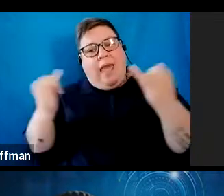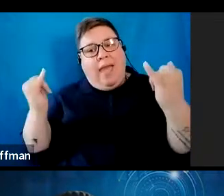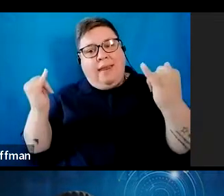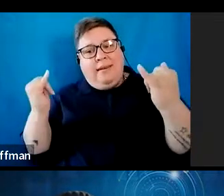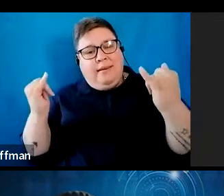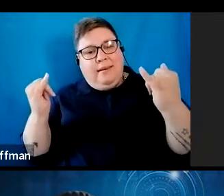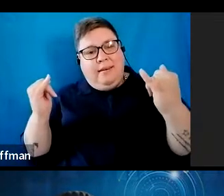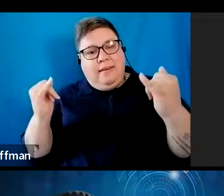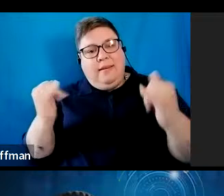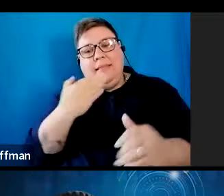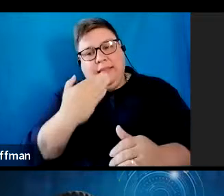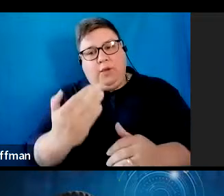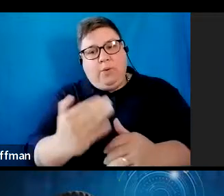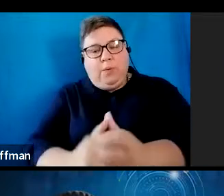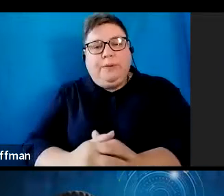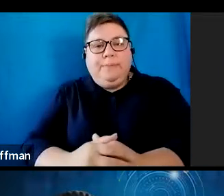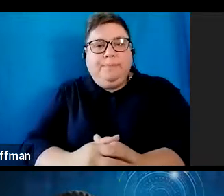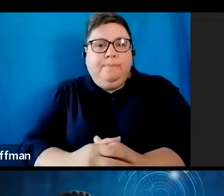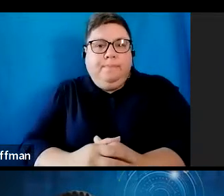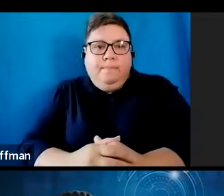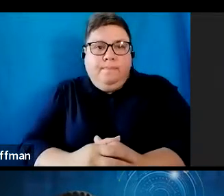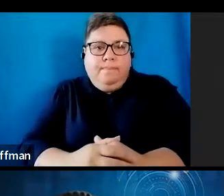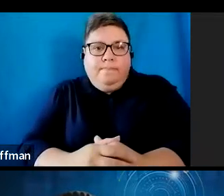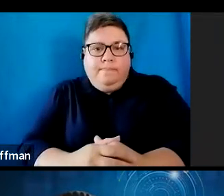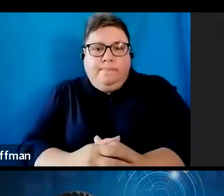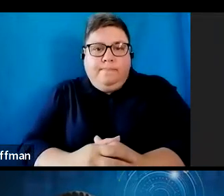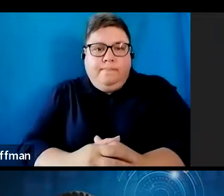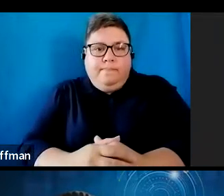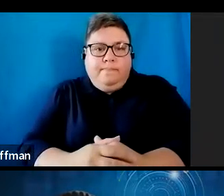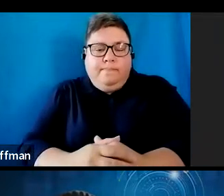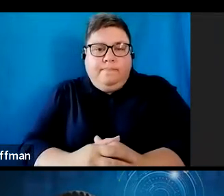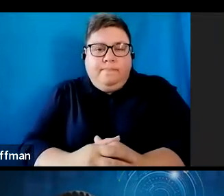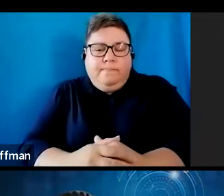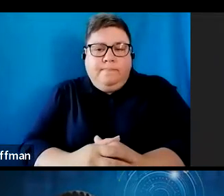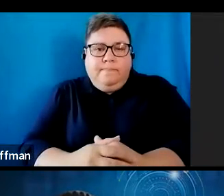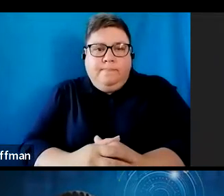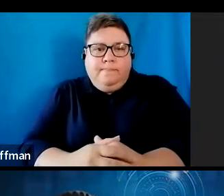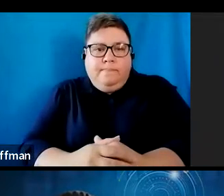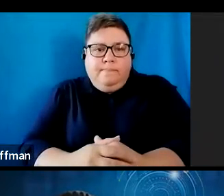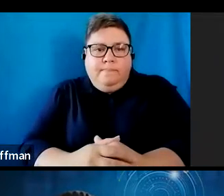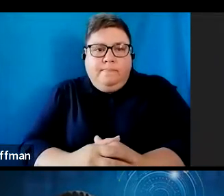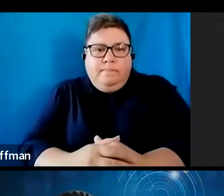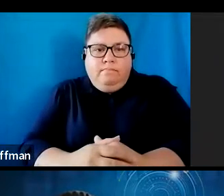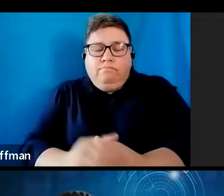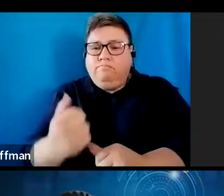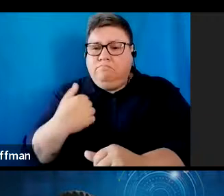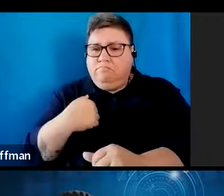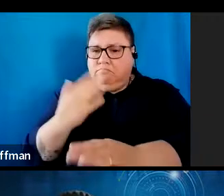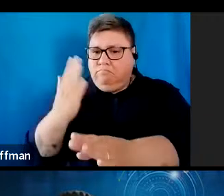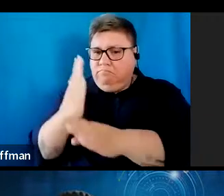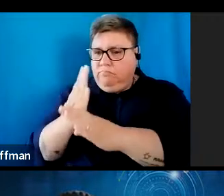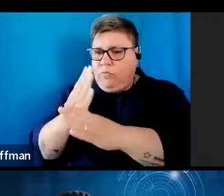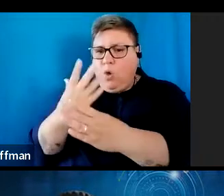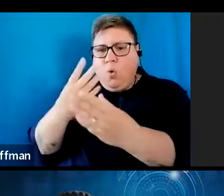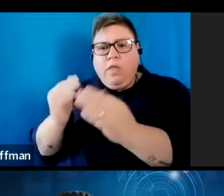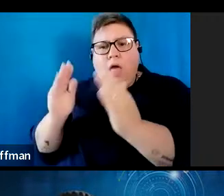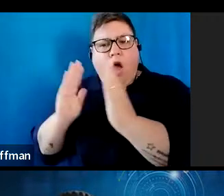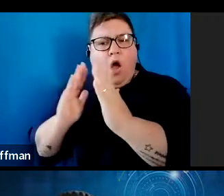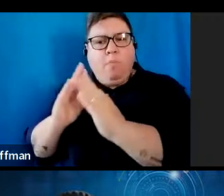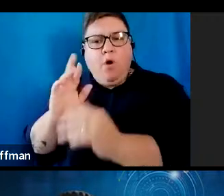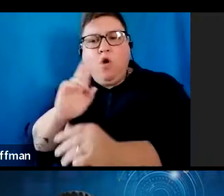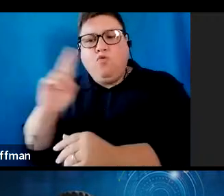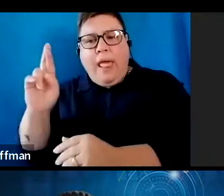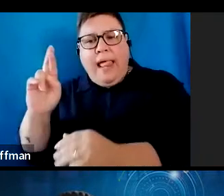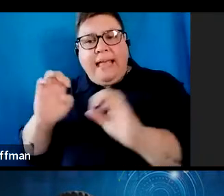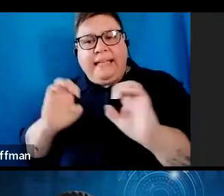Thank you. Thank you, Lindsay. I have been employed by a real estate agent and I am